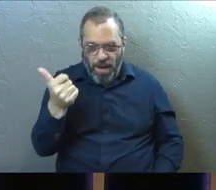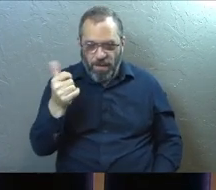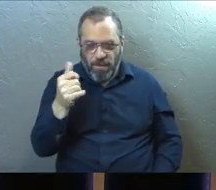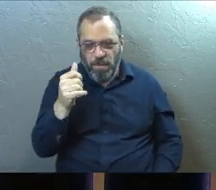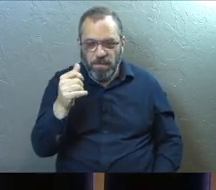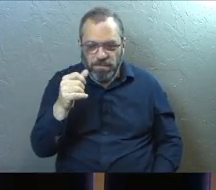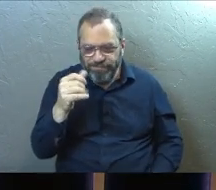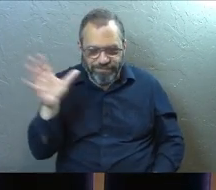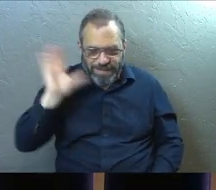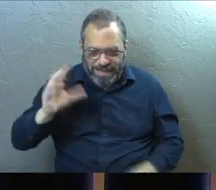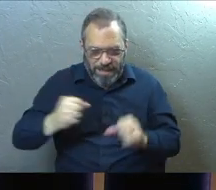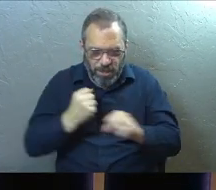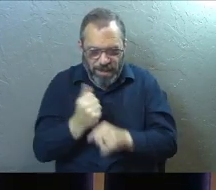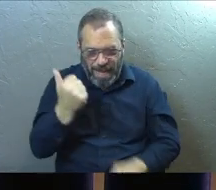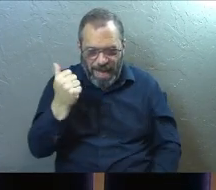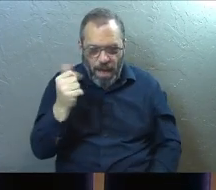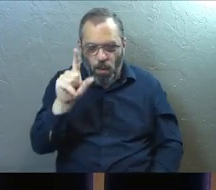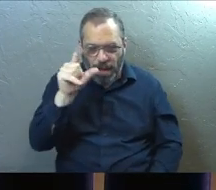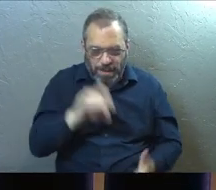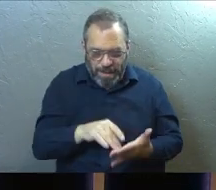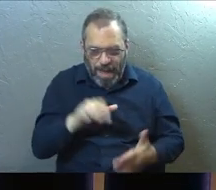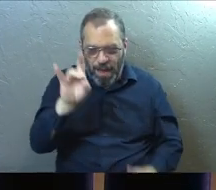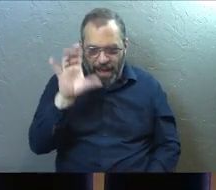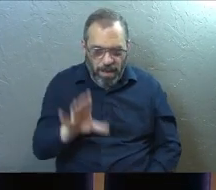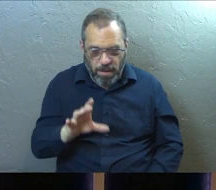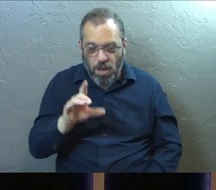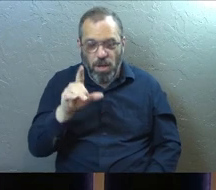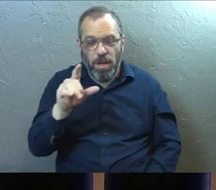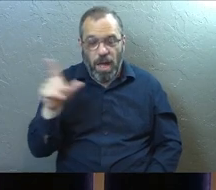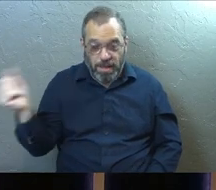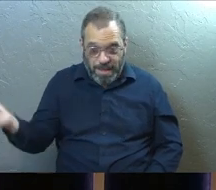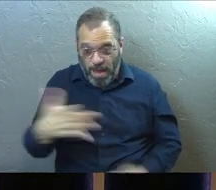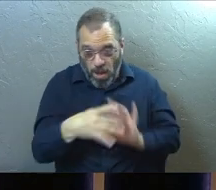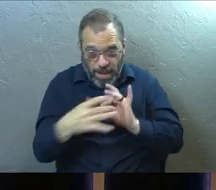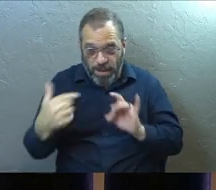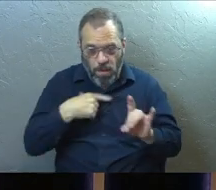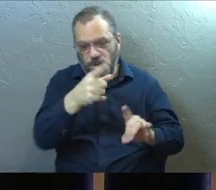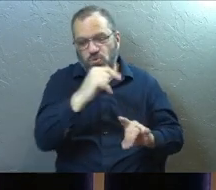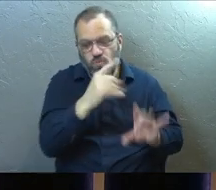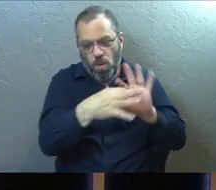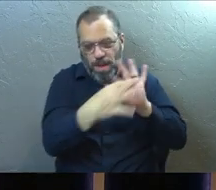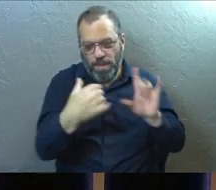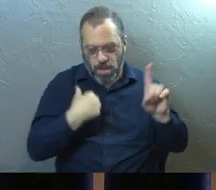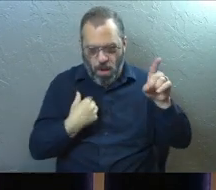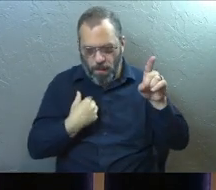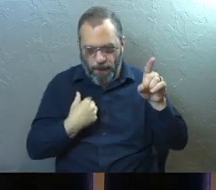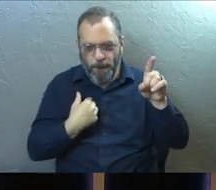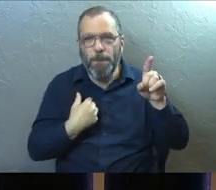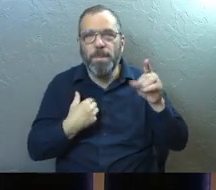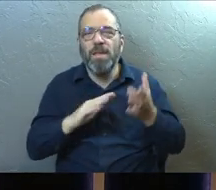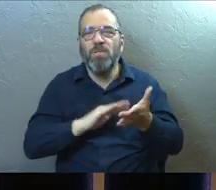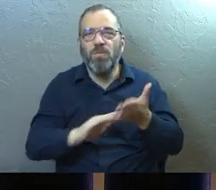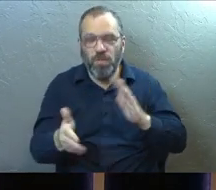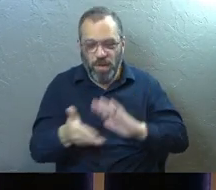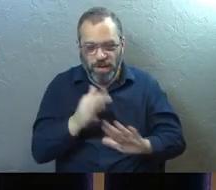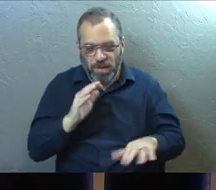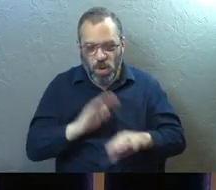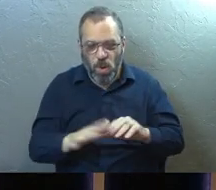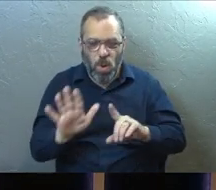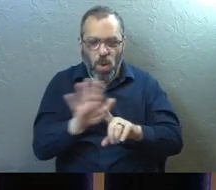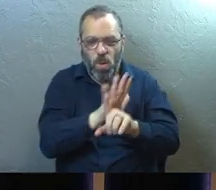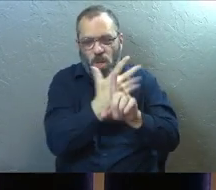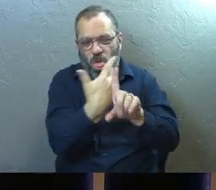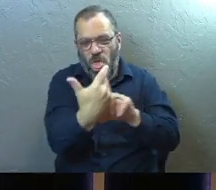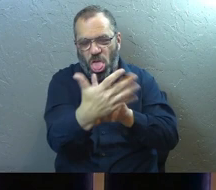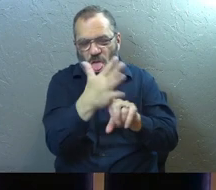1800s. Everyone else might let me go, but you won't let me go. His forgiveness that woos me